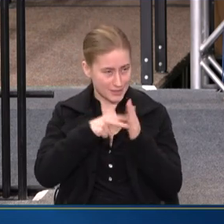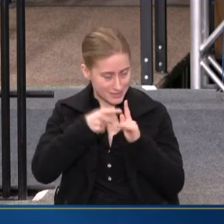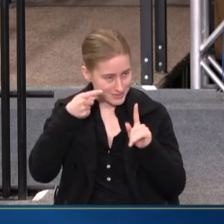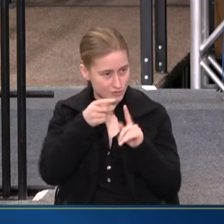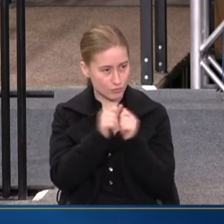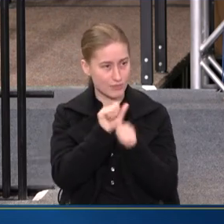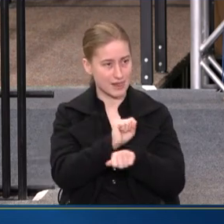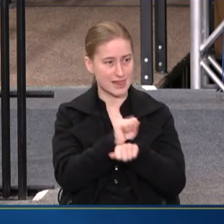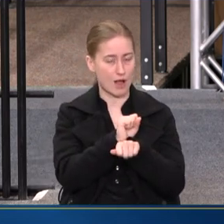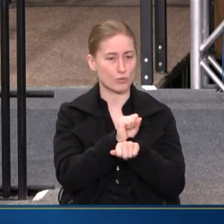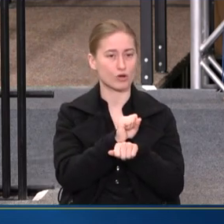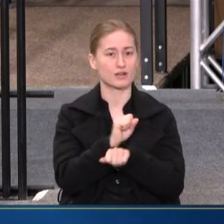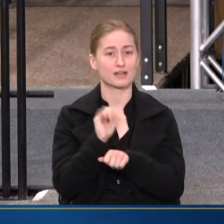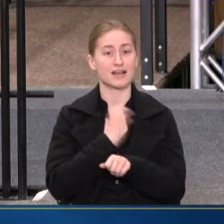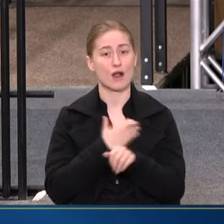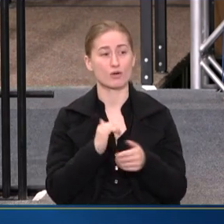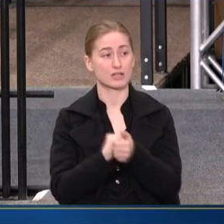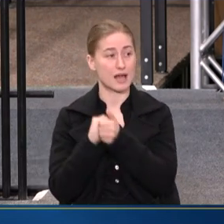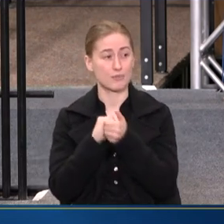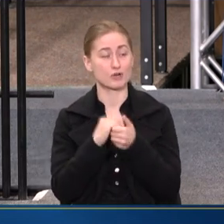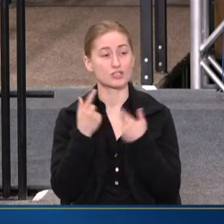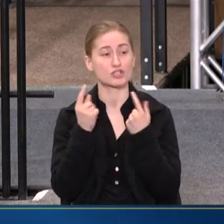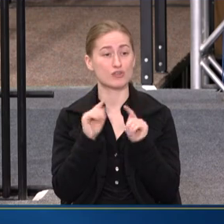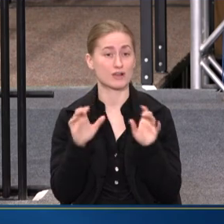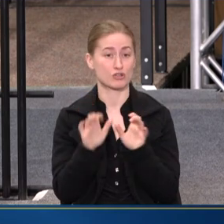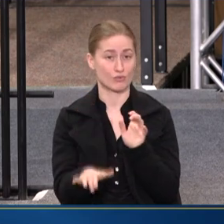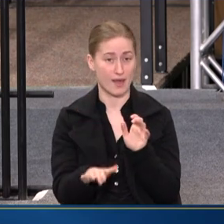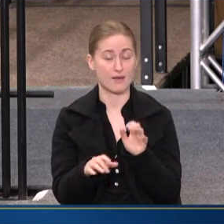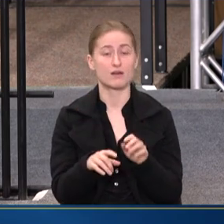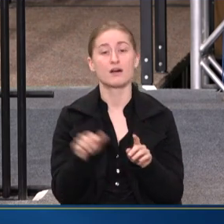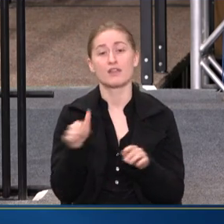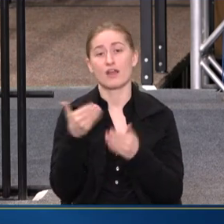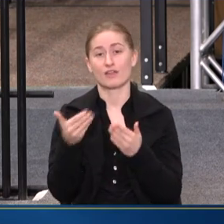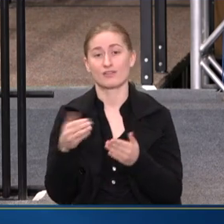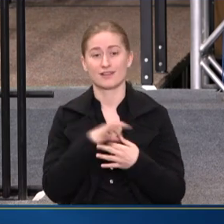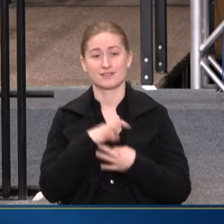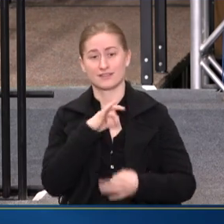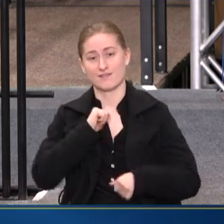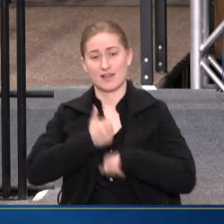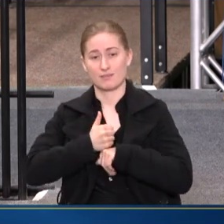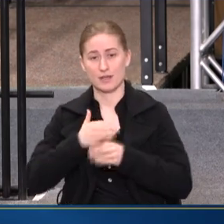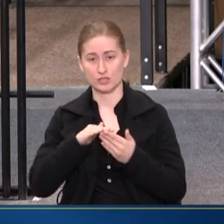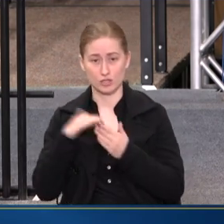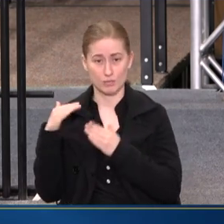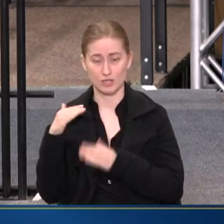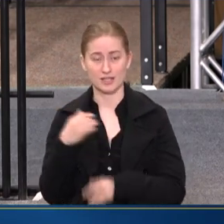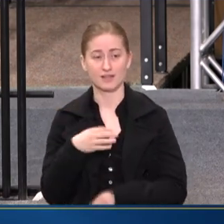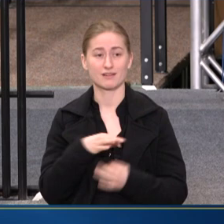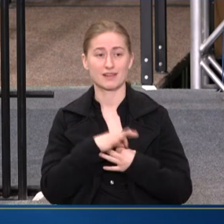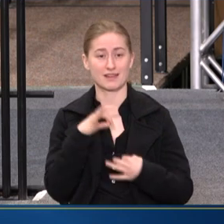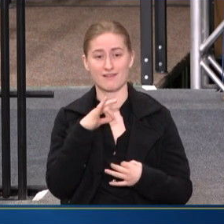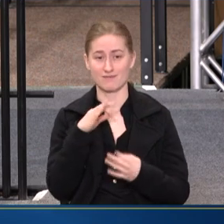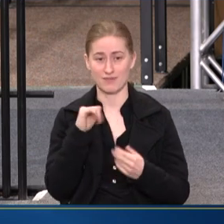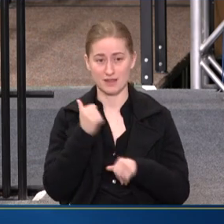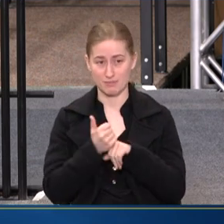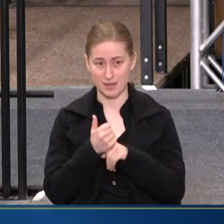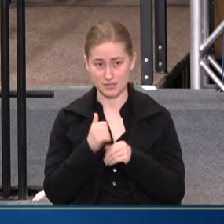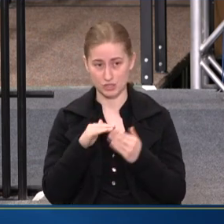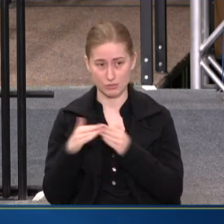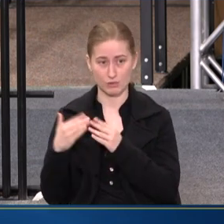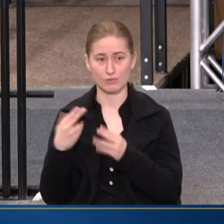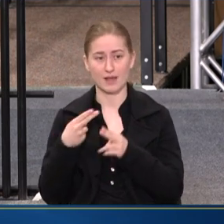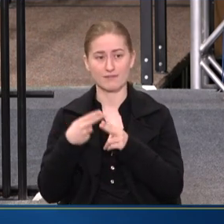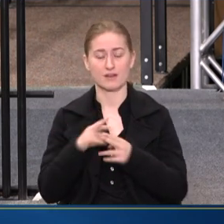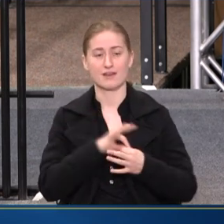WORK. AND OUR COLLABORATION IS TRYING TO DO THAT. THE OTHER THING IS THE FAITH-BASED COMMUNITY. IN THE FAITH-BASED COMMUNITY, WE HAVE SOMETHING CALLED